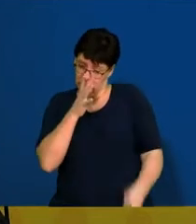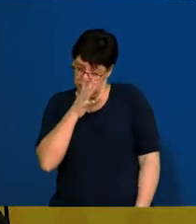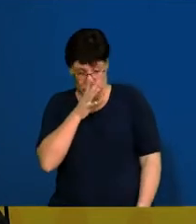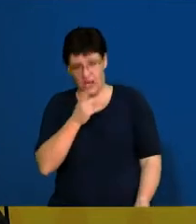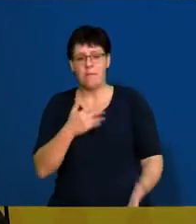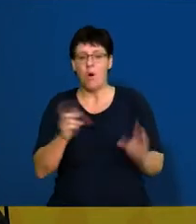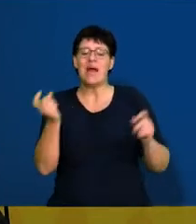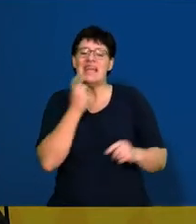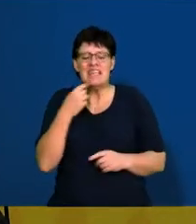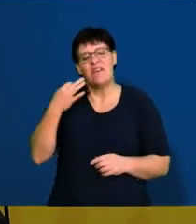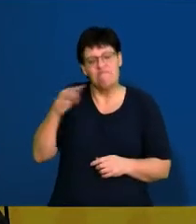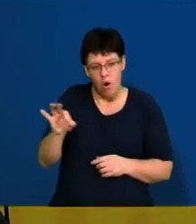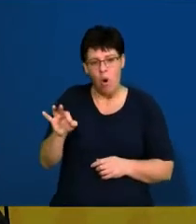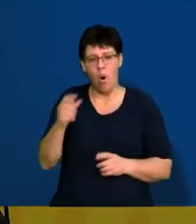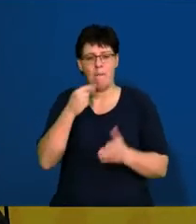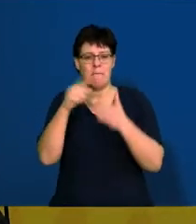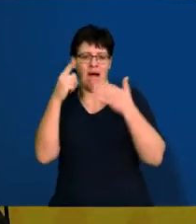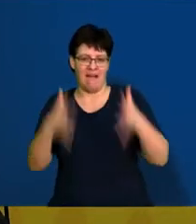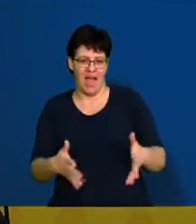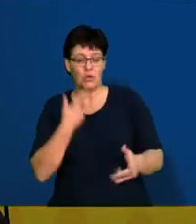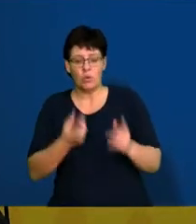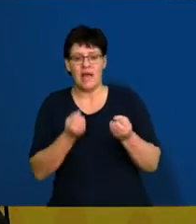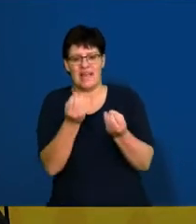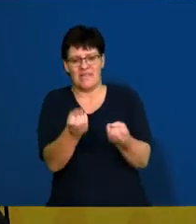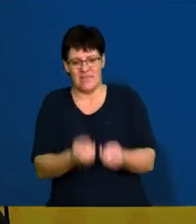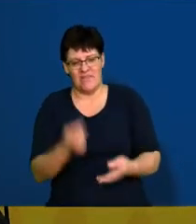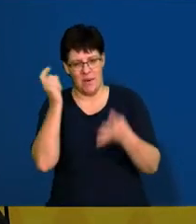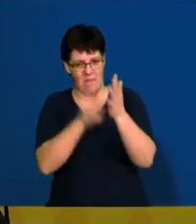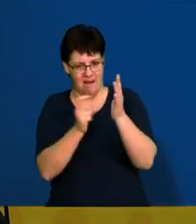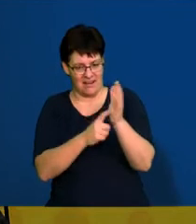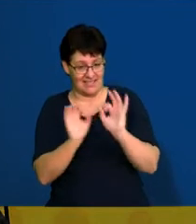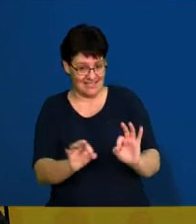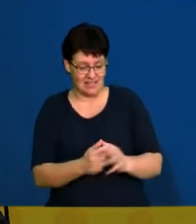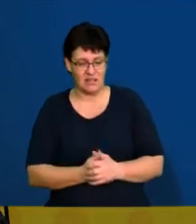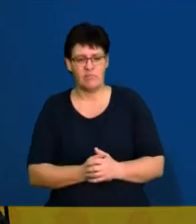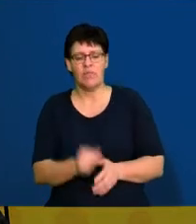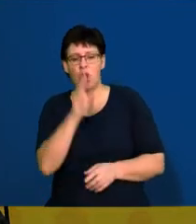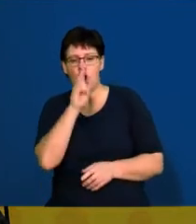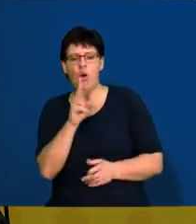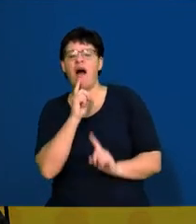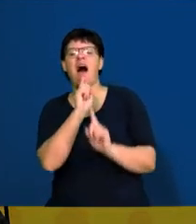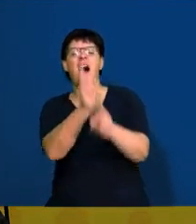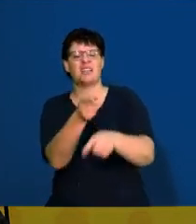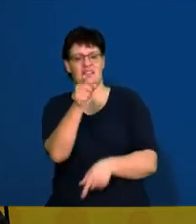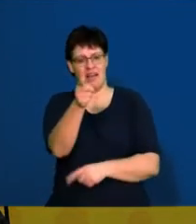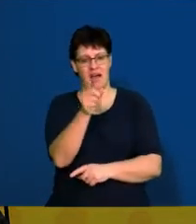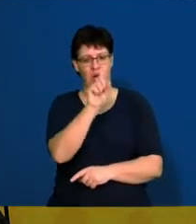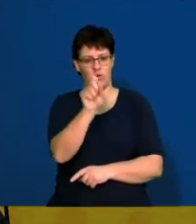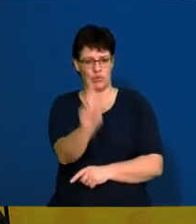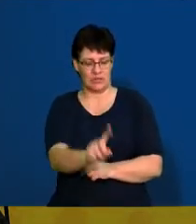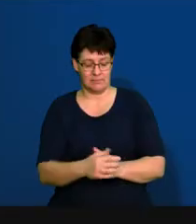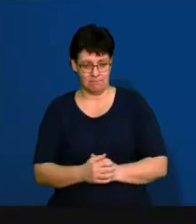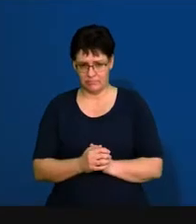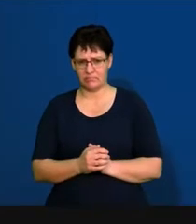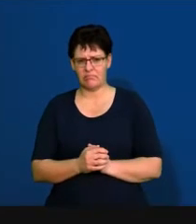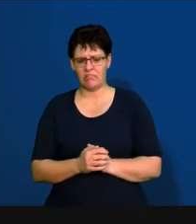let's make it a lot easier for them to find those marks for you and we'll ensure that you get those marks. So, let's look at the suggested answer for this question.